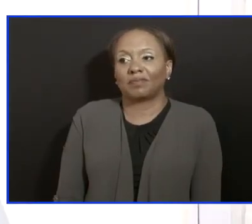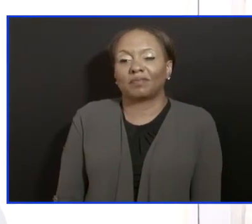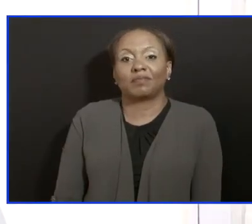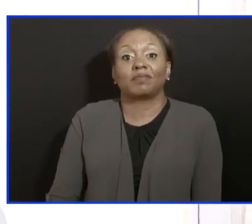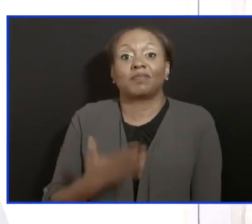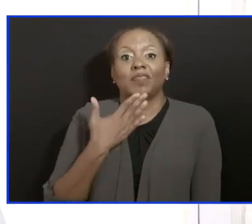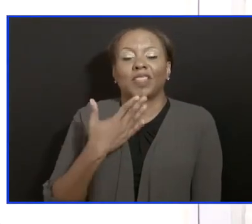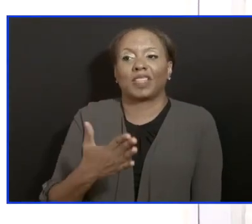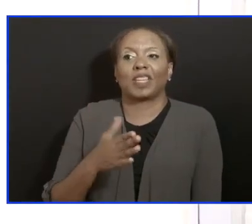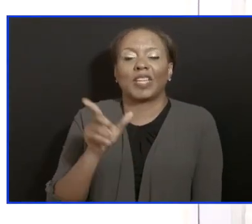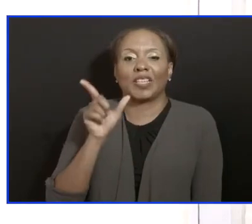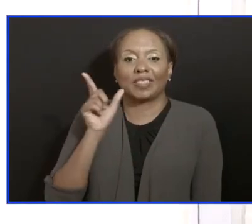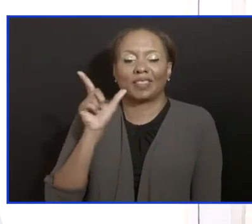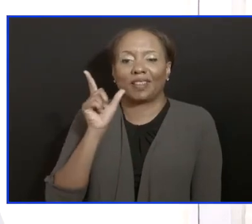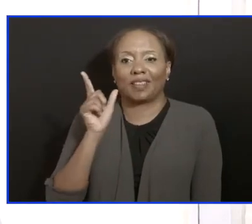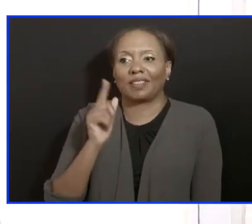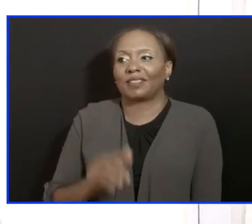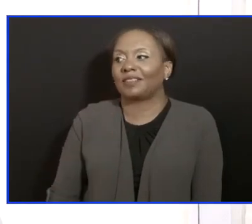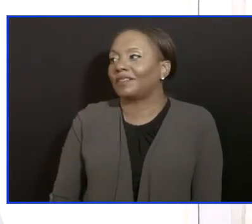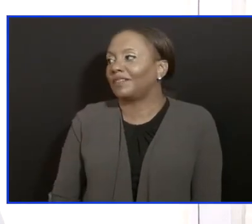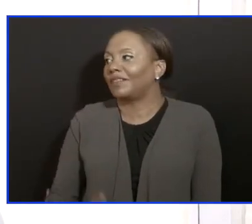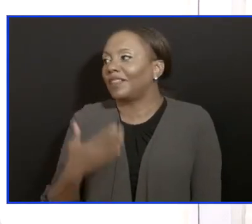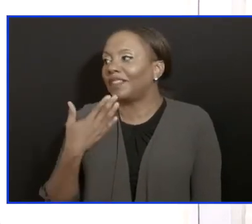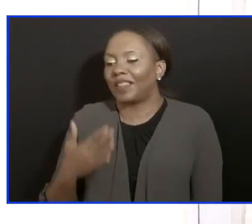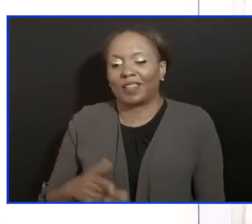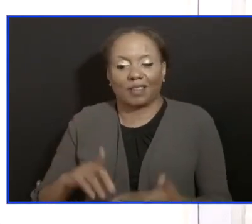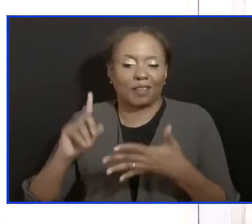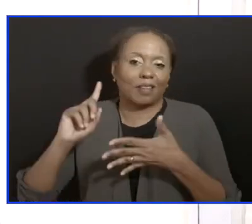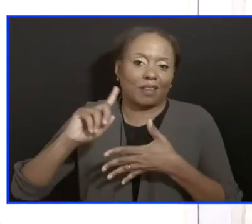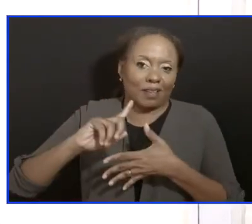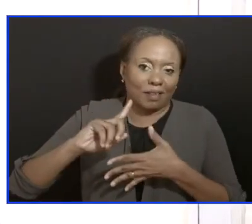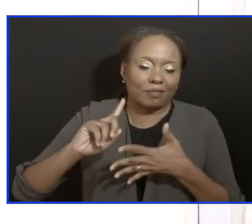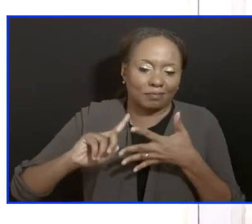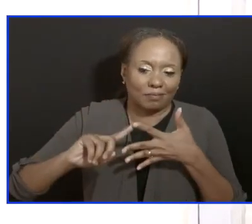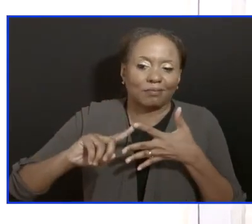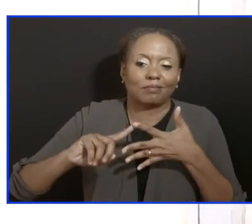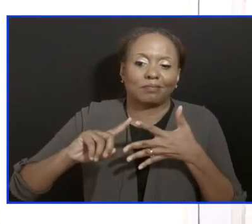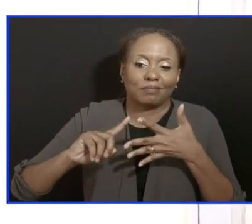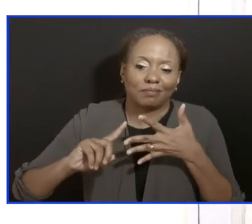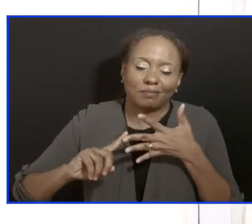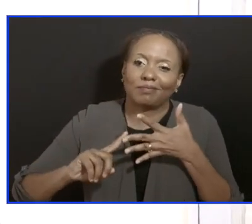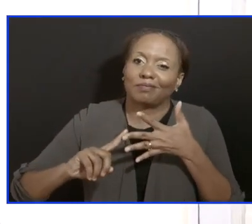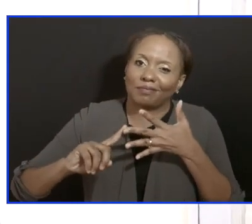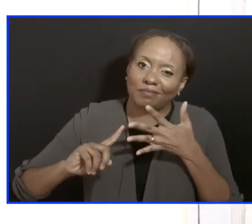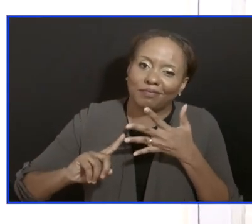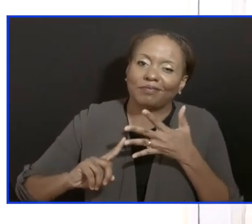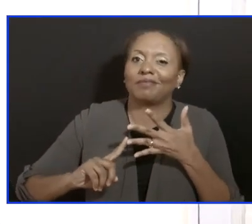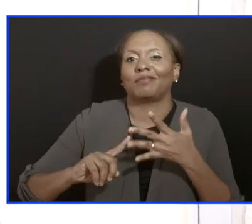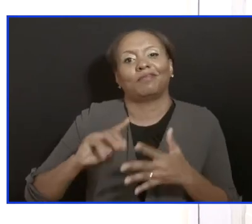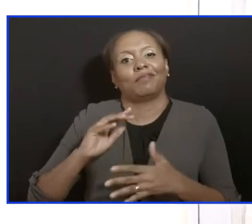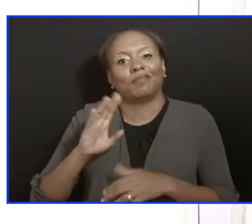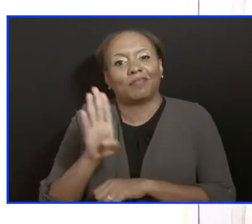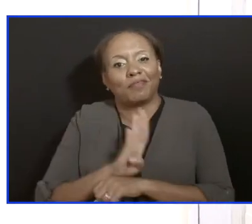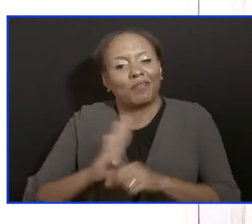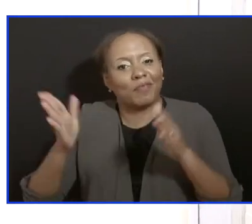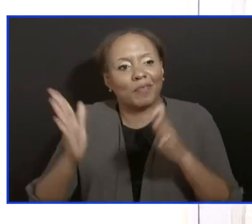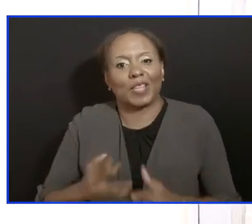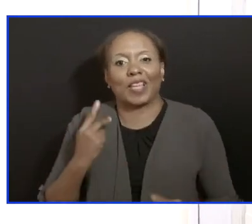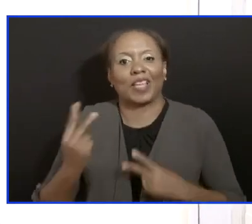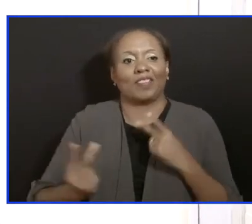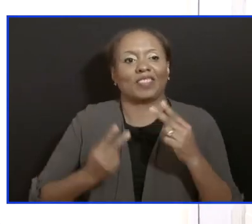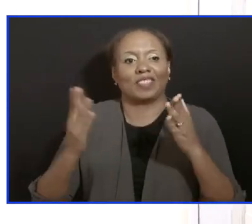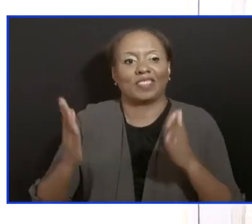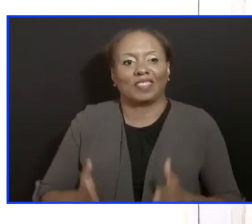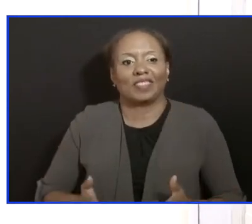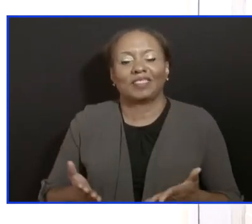Lisa. Minister Bostic, Dr. Corey Ford, Dr. Grandison, Barbadians, visitors, everyone.